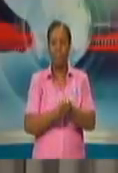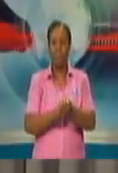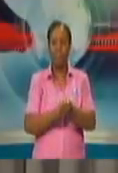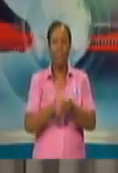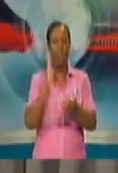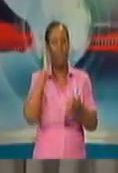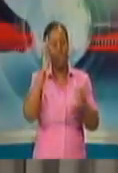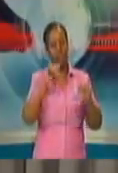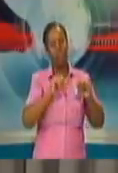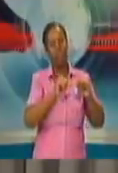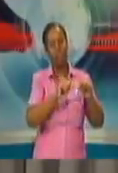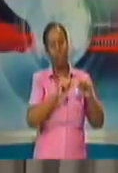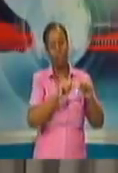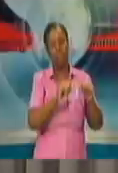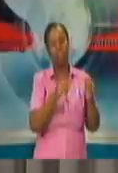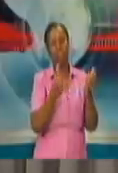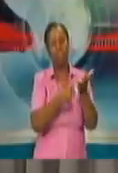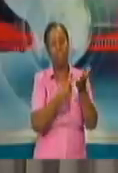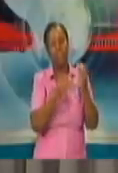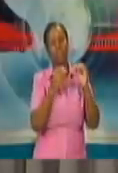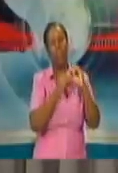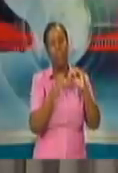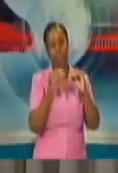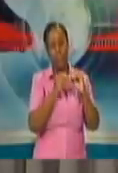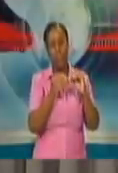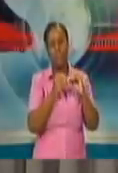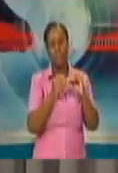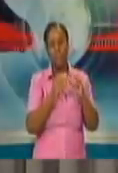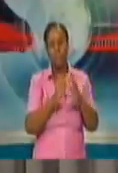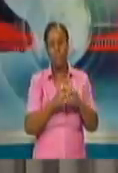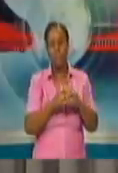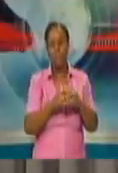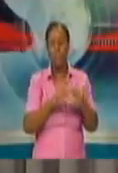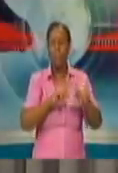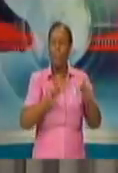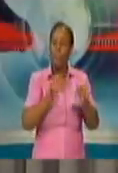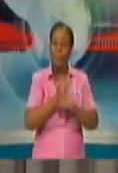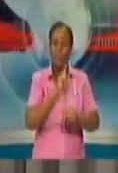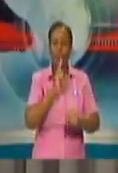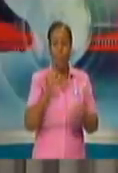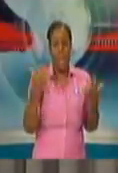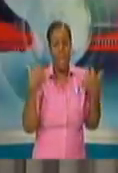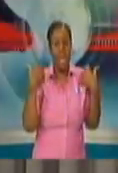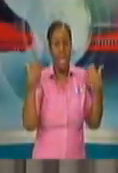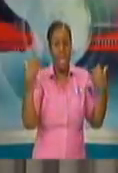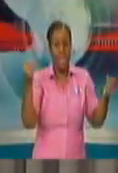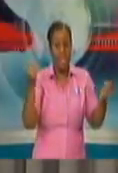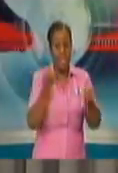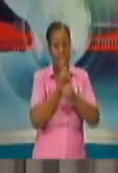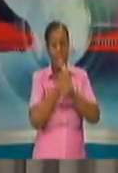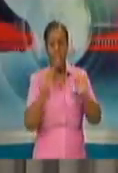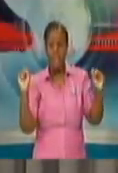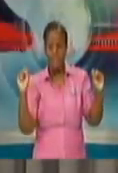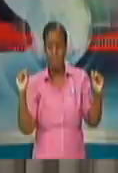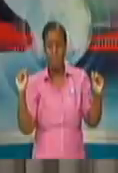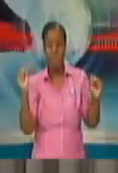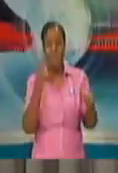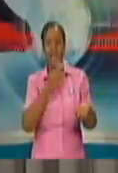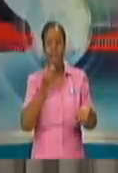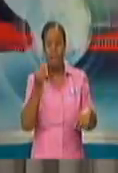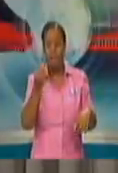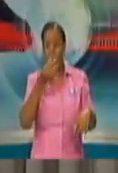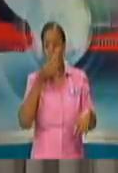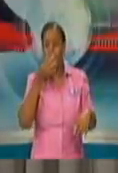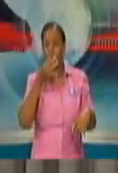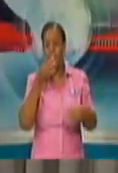discussions have always been about public health, of course, food security, as you know, I've been involved in that from the onset, but